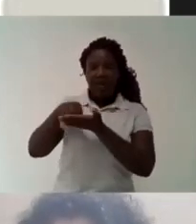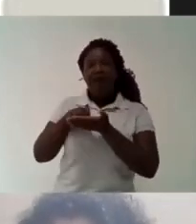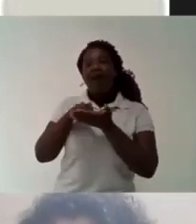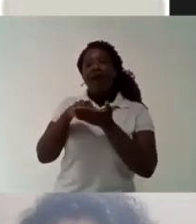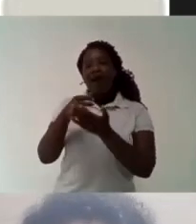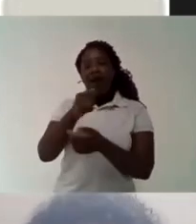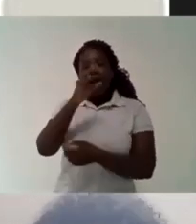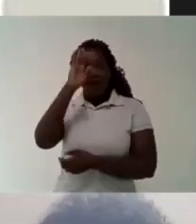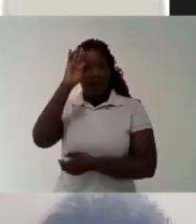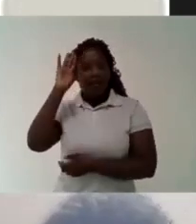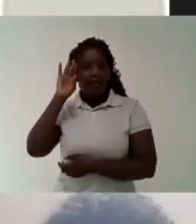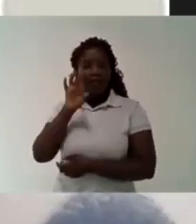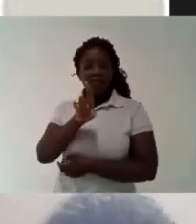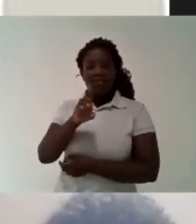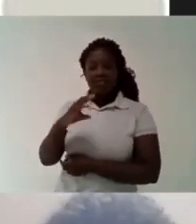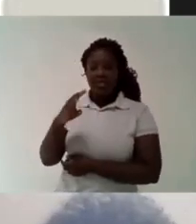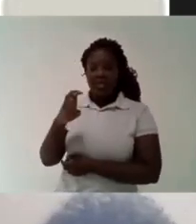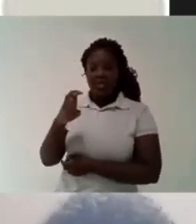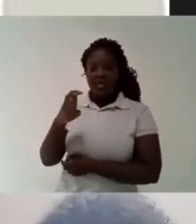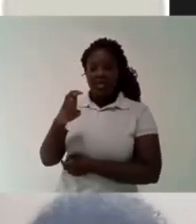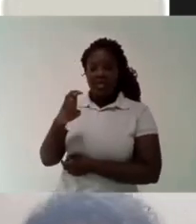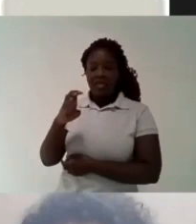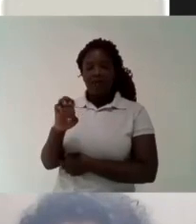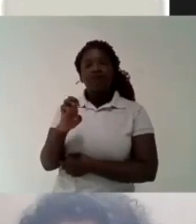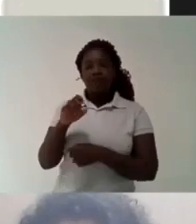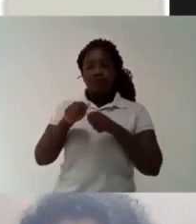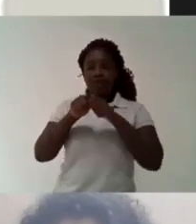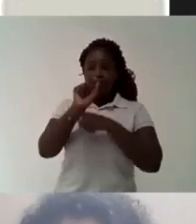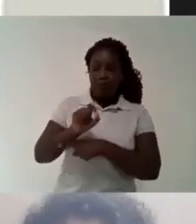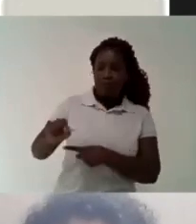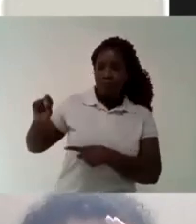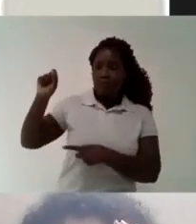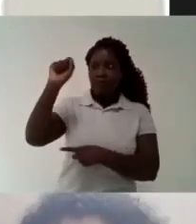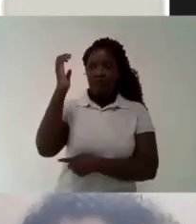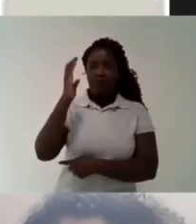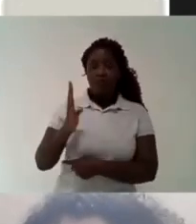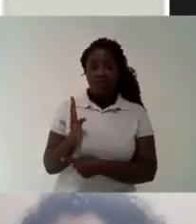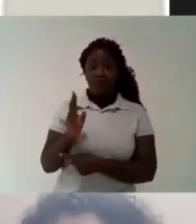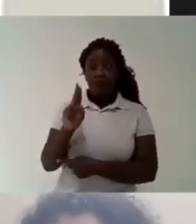of images from the military detactorship